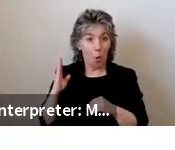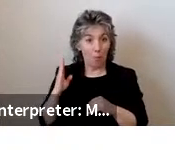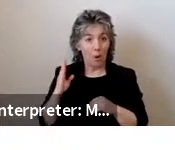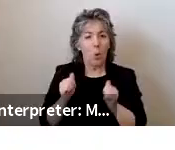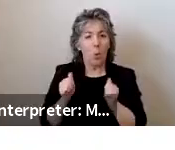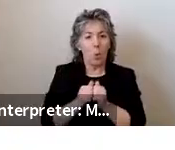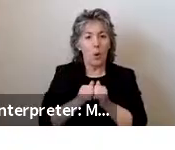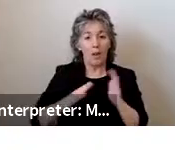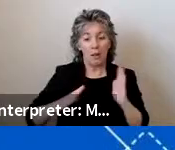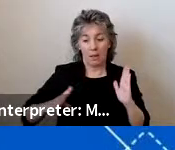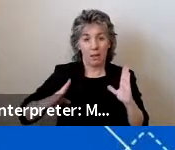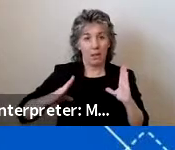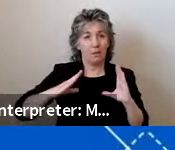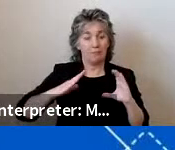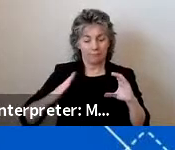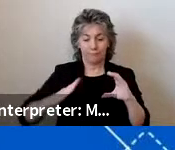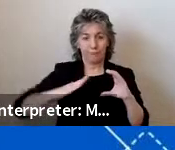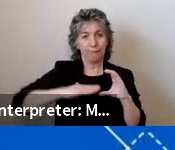to the curb.